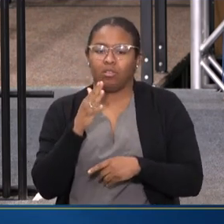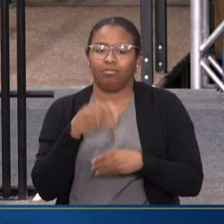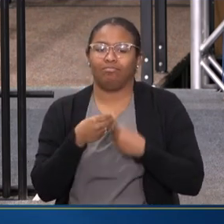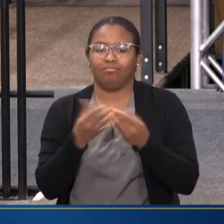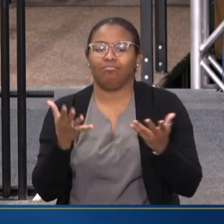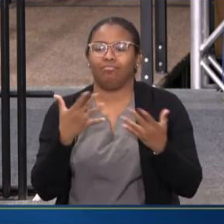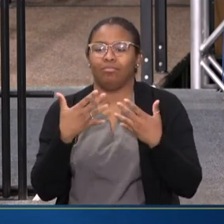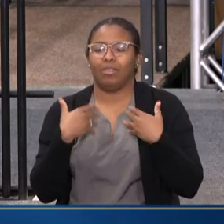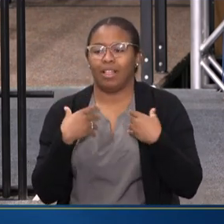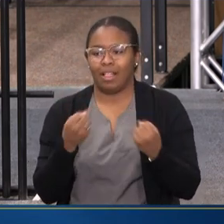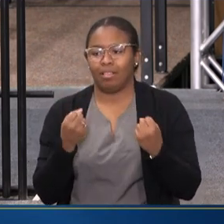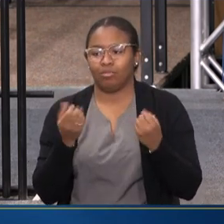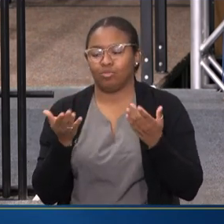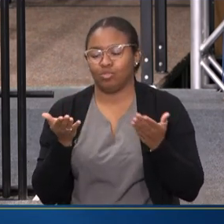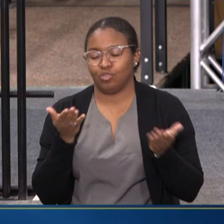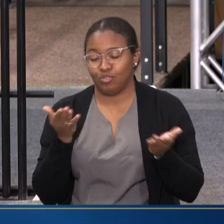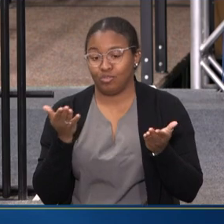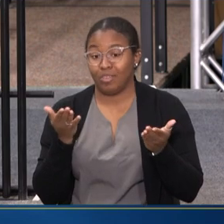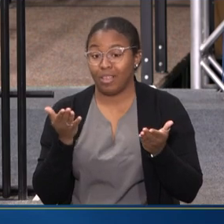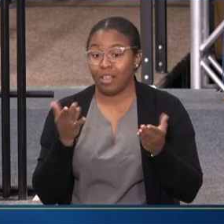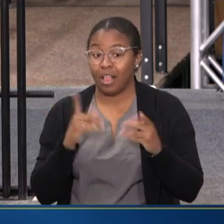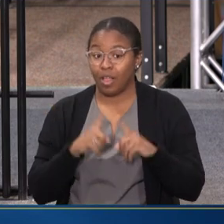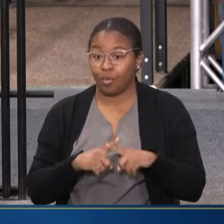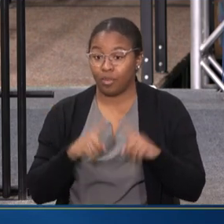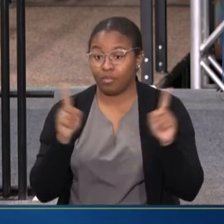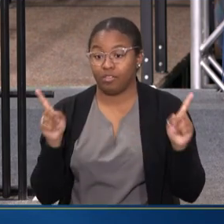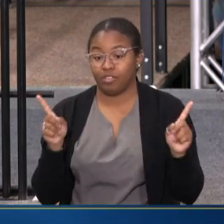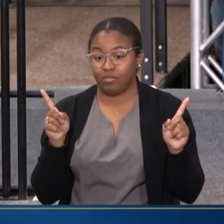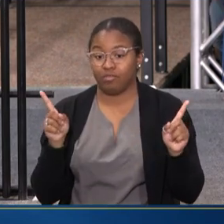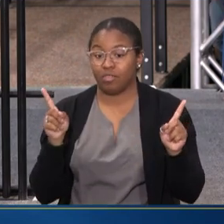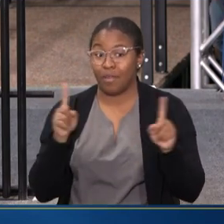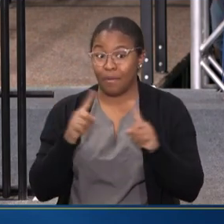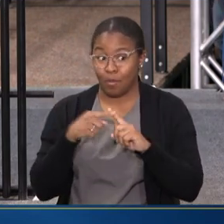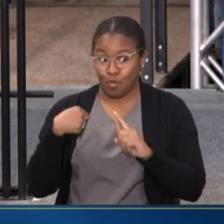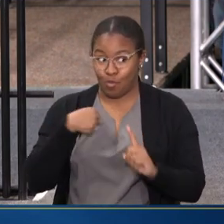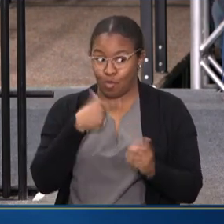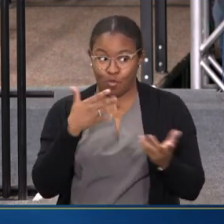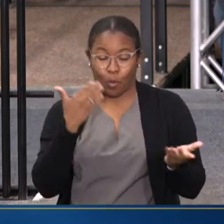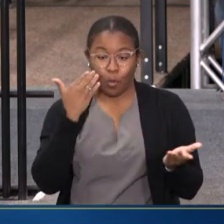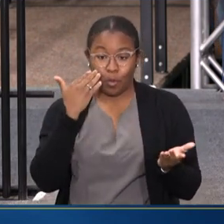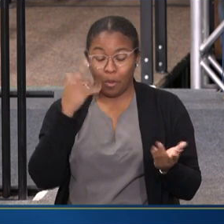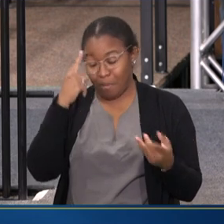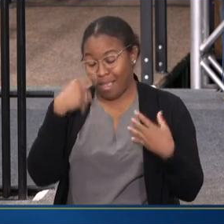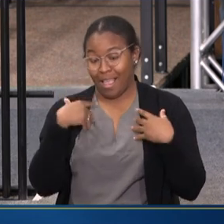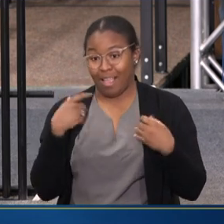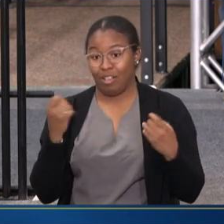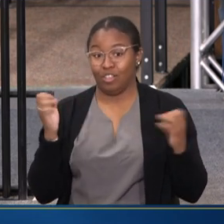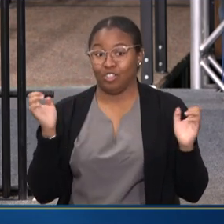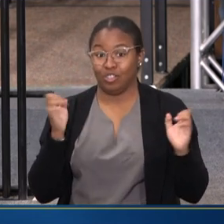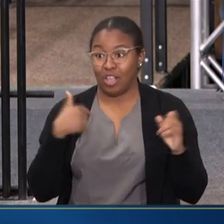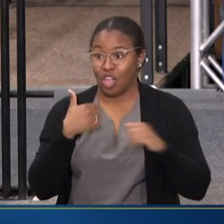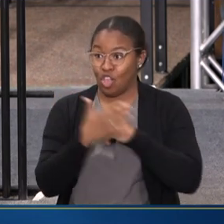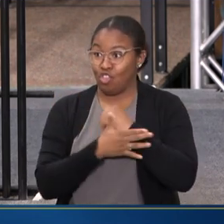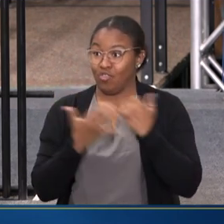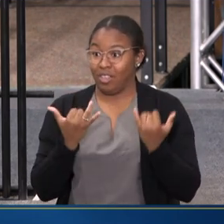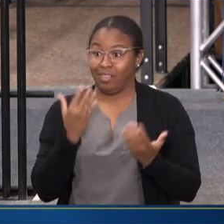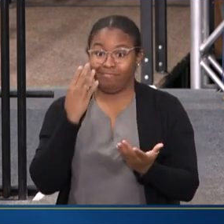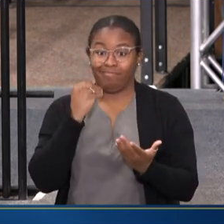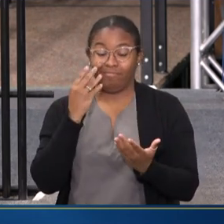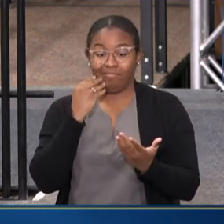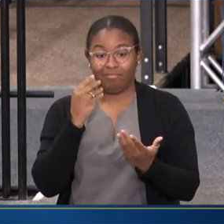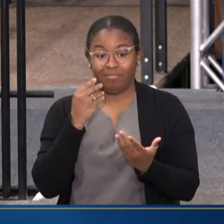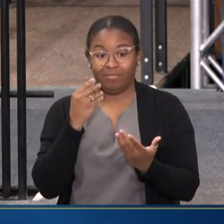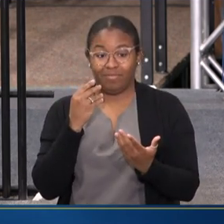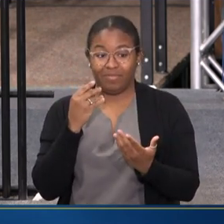services. However, as we are all aware, the mental health crisis that our nation is currently facing